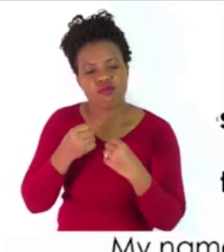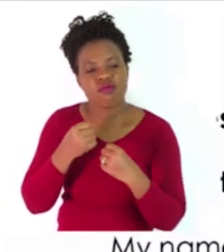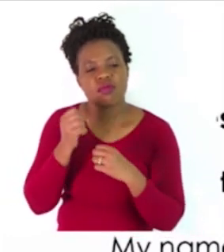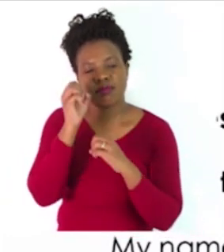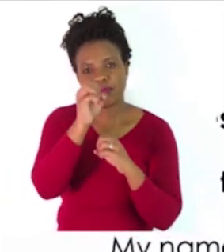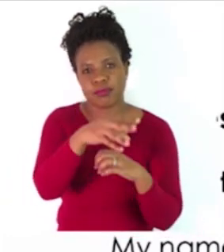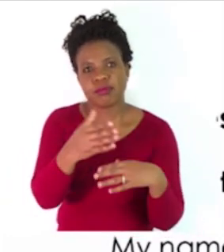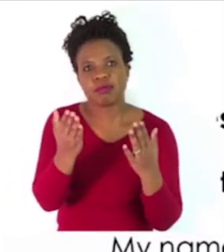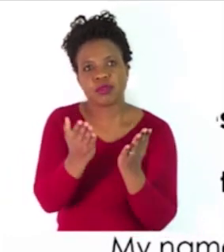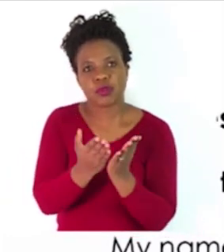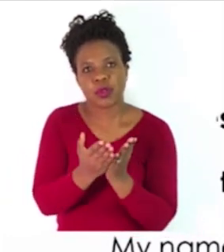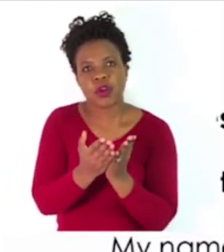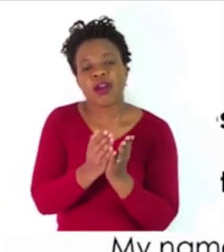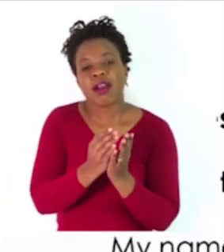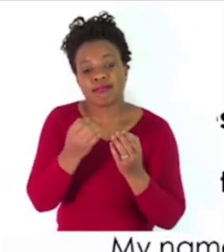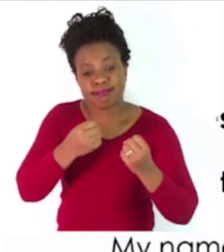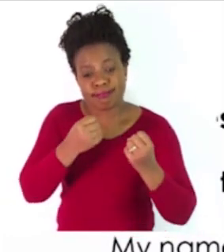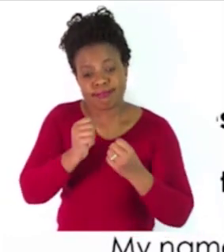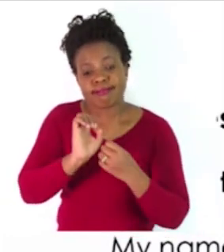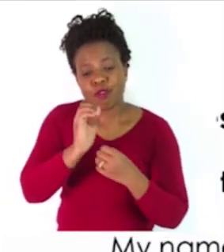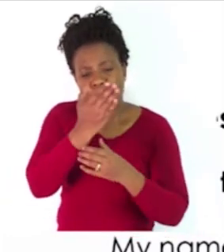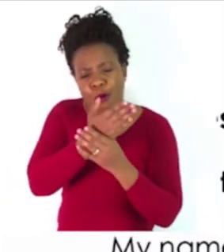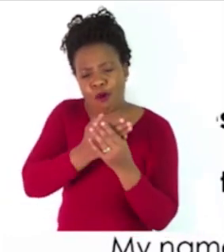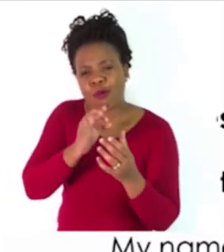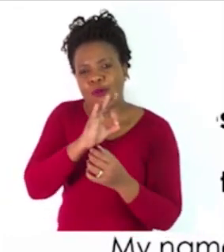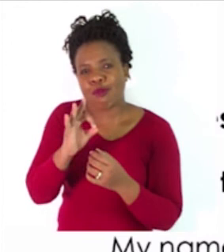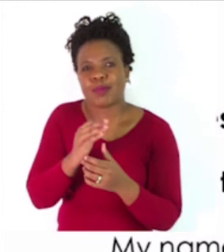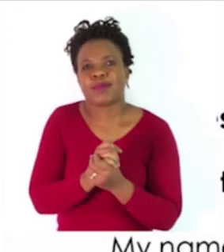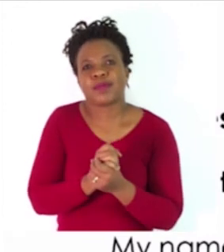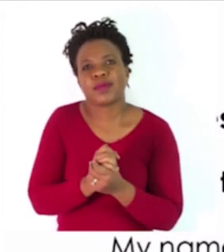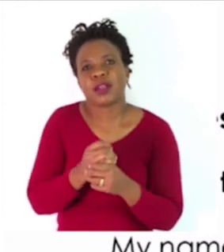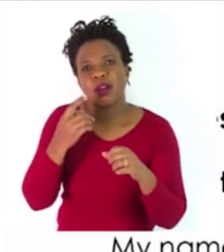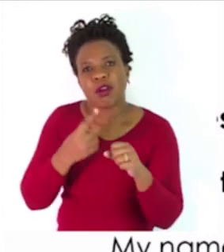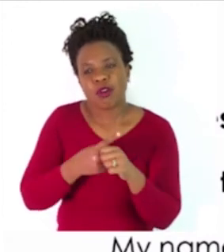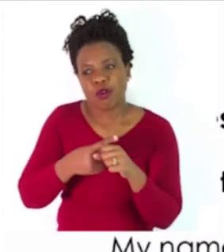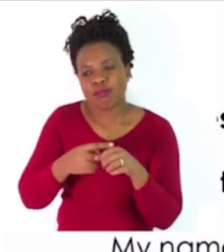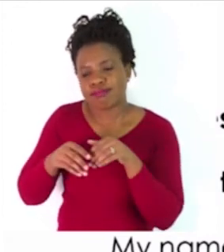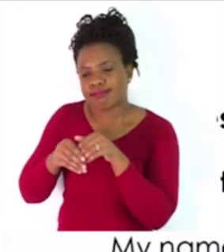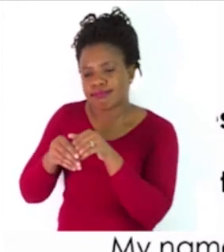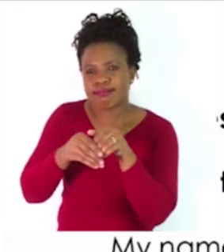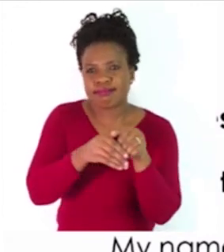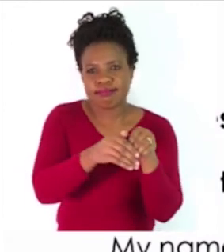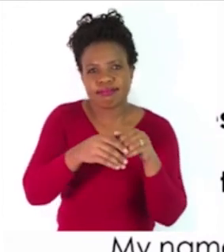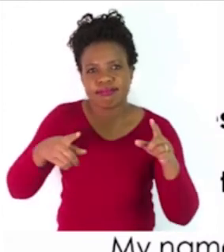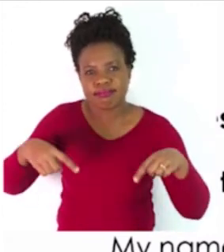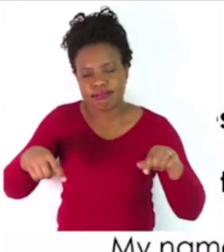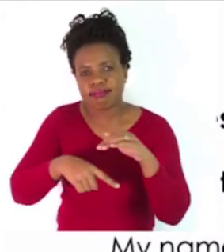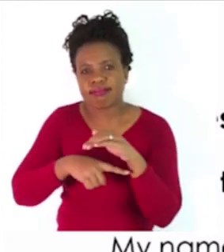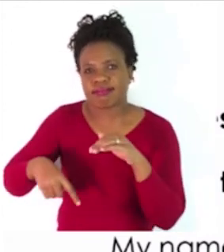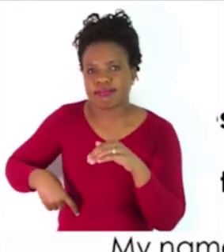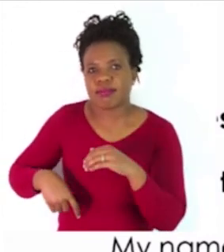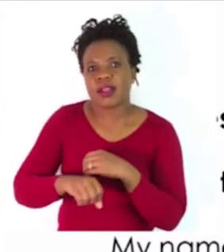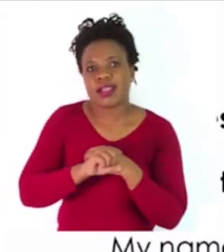in her old Ford. We always travel to our neighboring country, South Africa, for